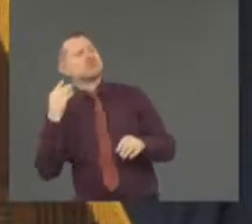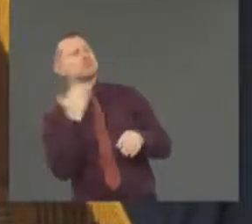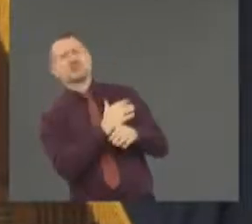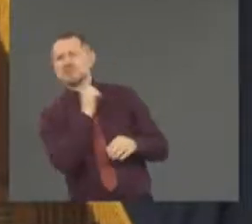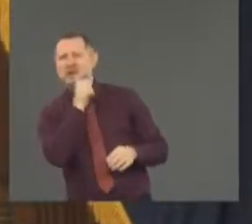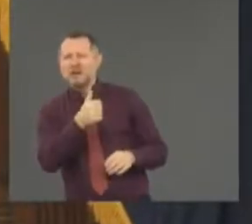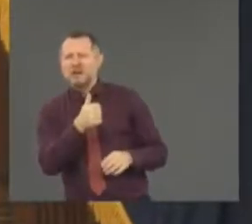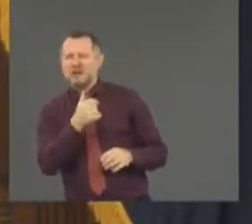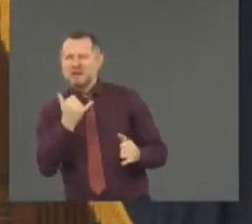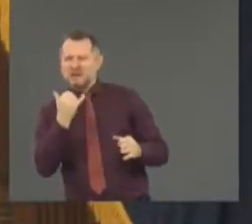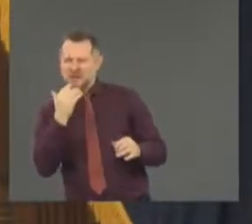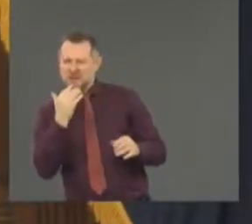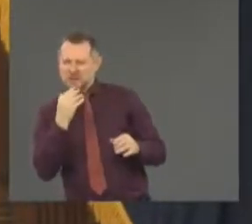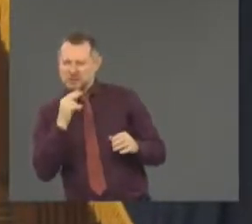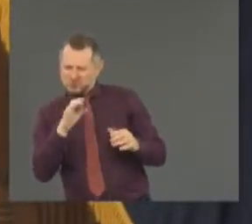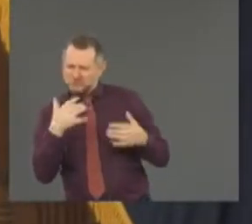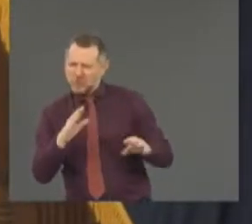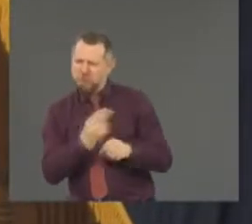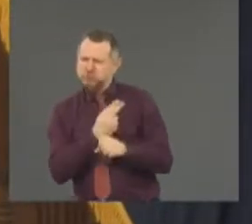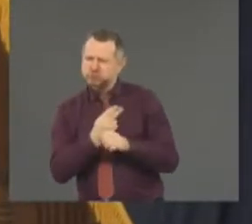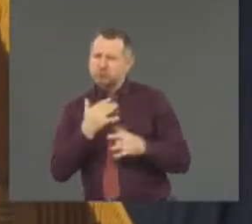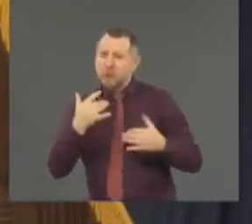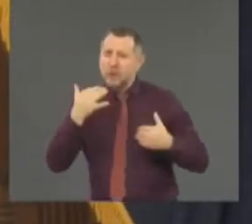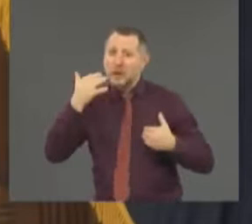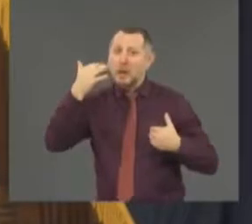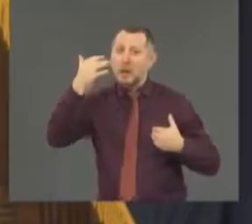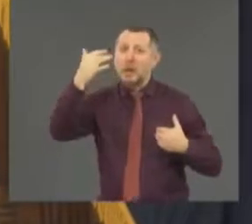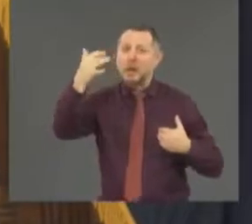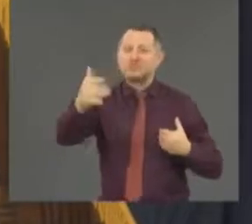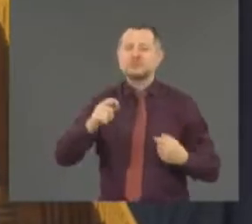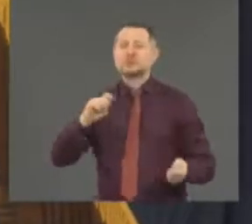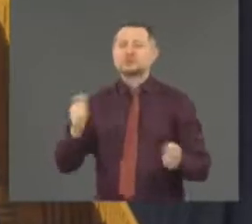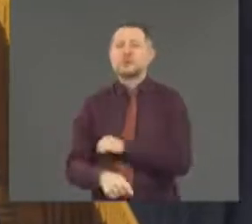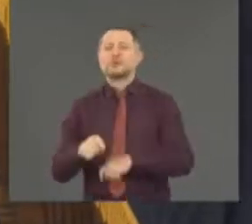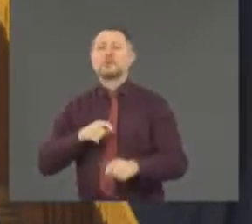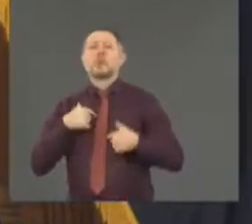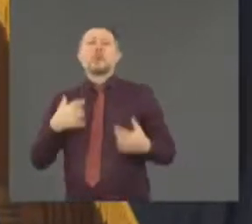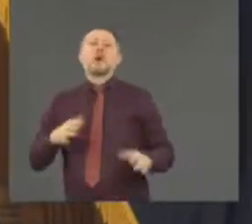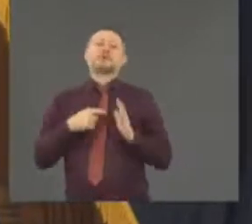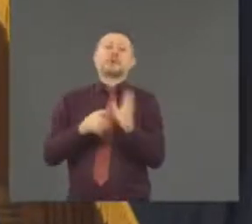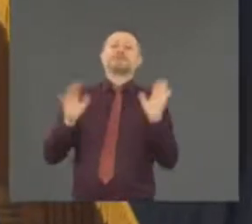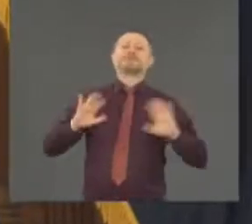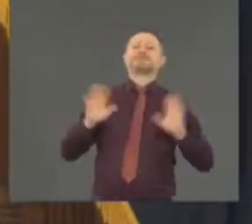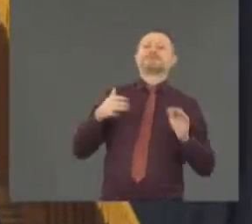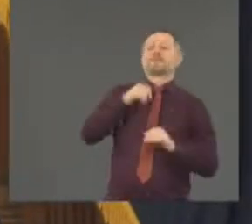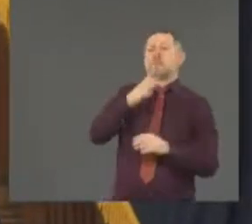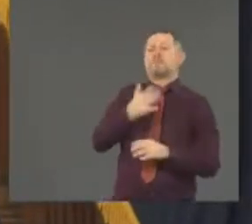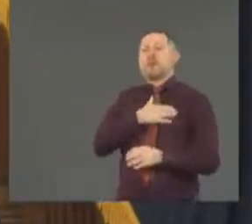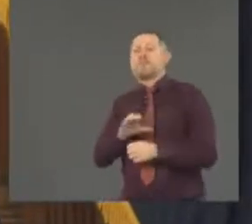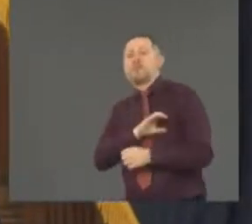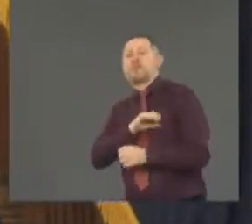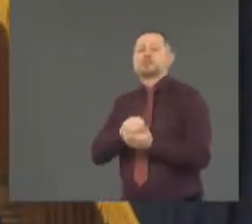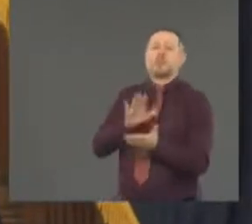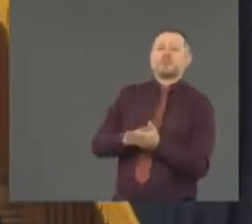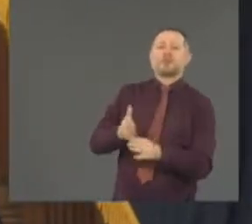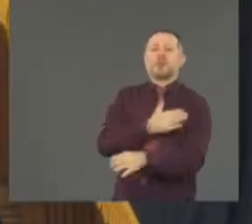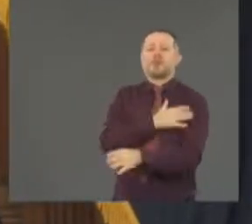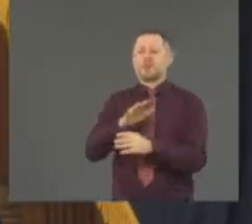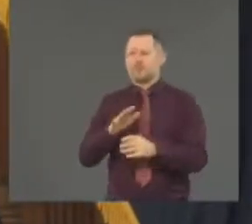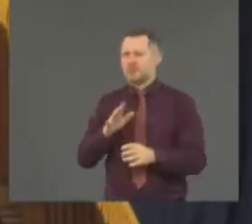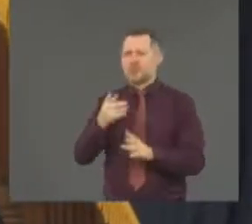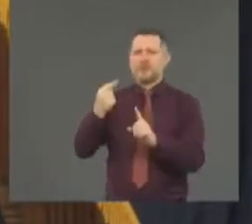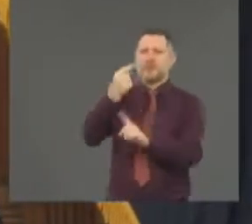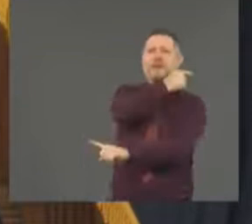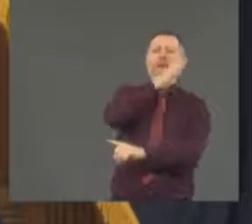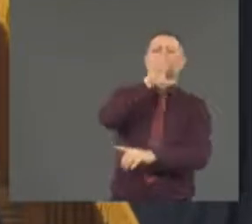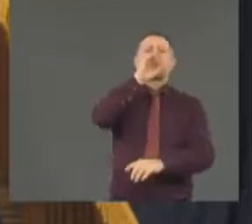then changed their position, didn't want to release them, and said, well, 50A stops us. We sent them